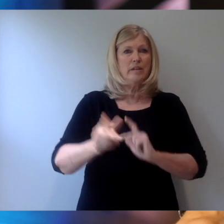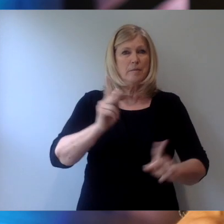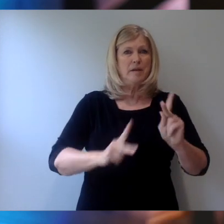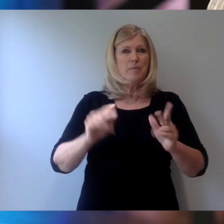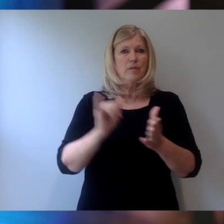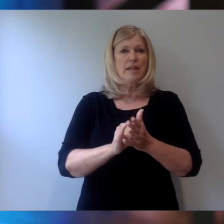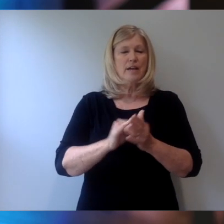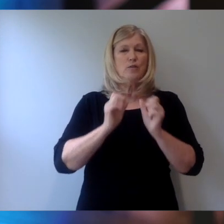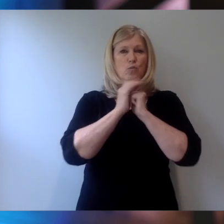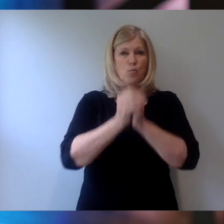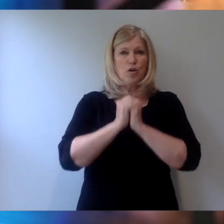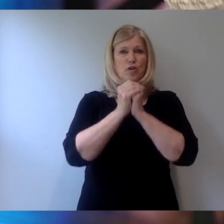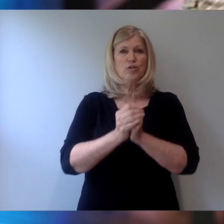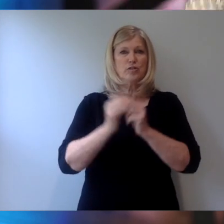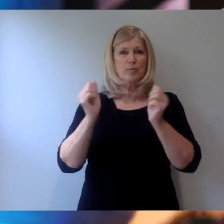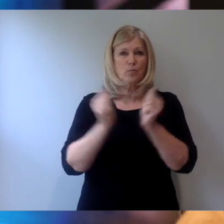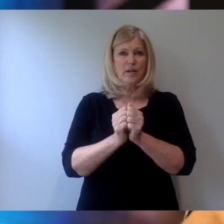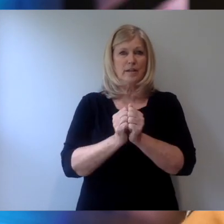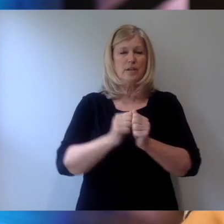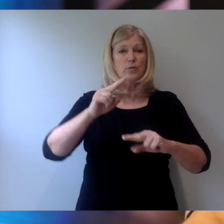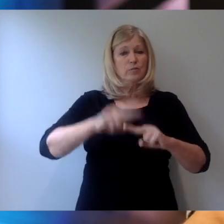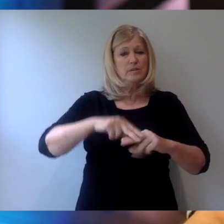That you sit around the table with.